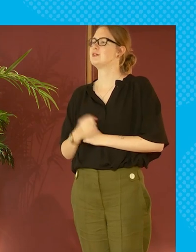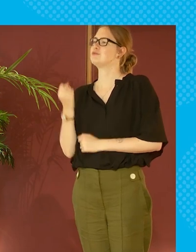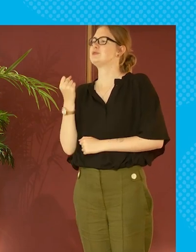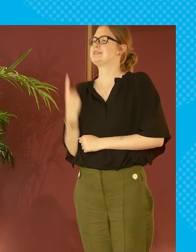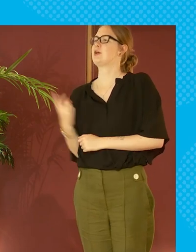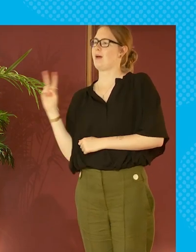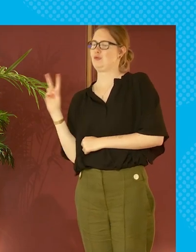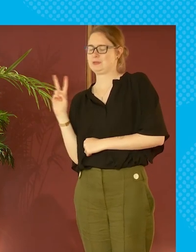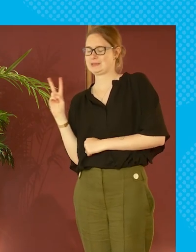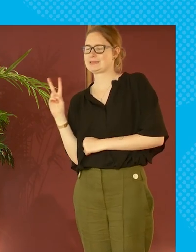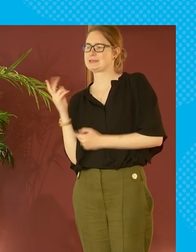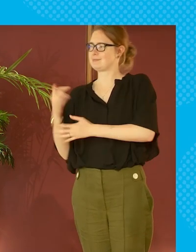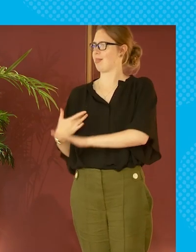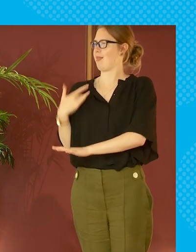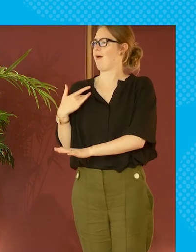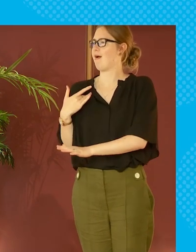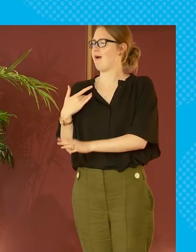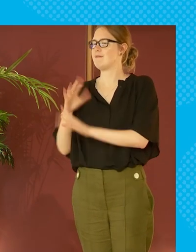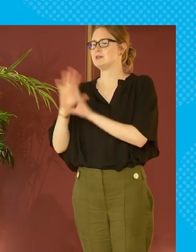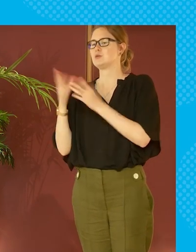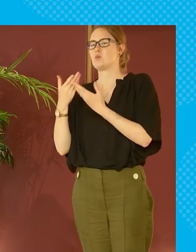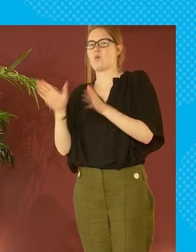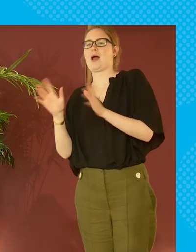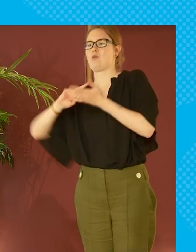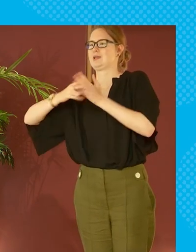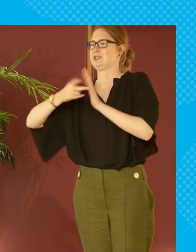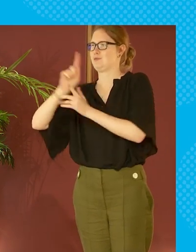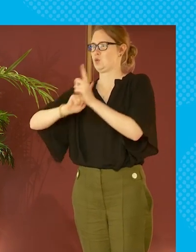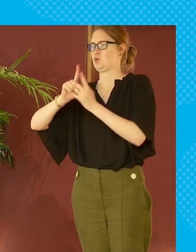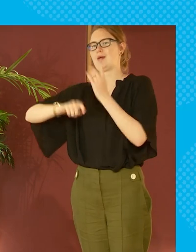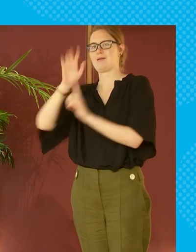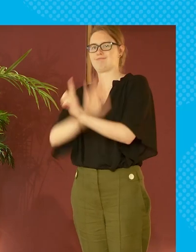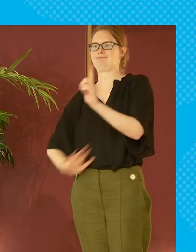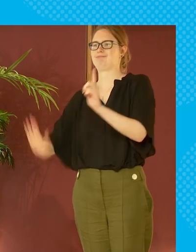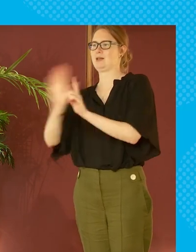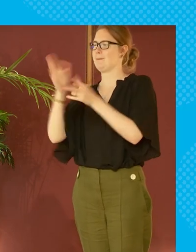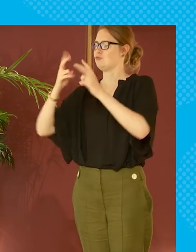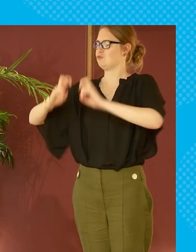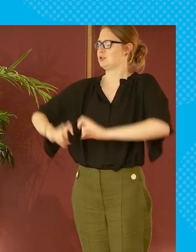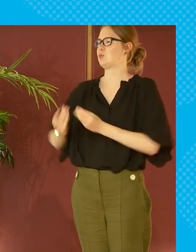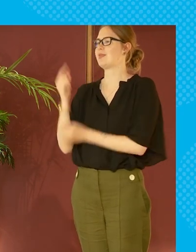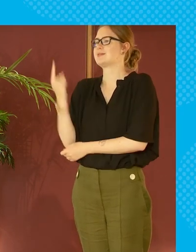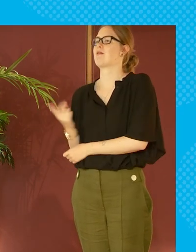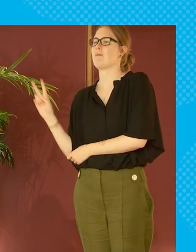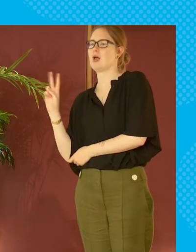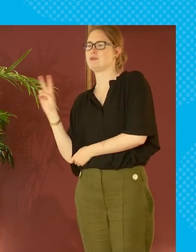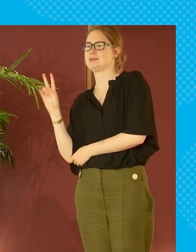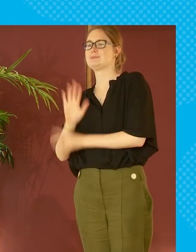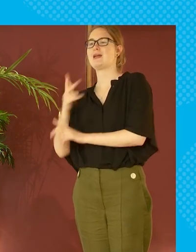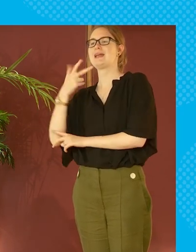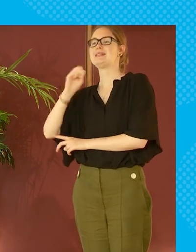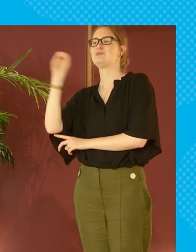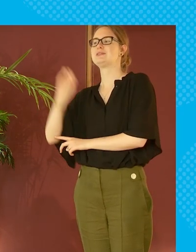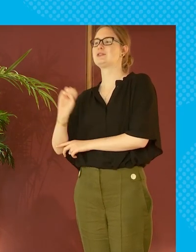to single parents single parents single parents parent rights which is a uk-wide organization undertook some research with single parents